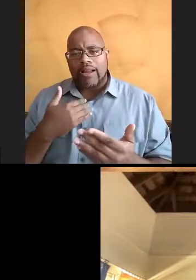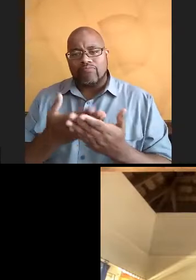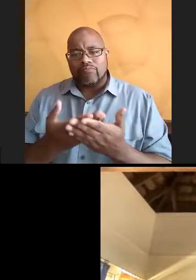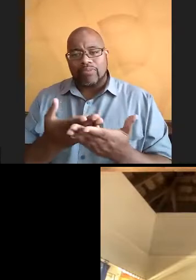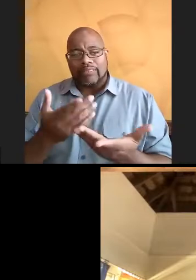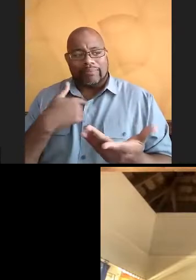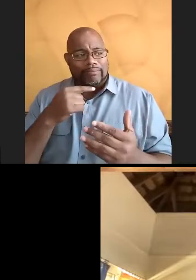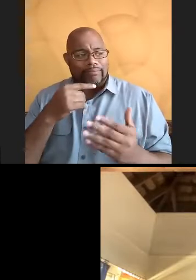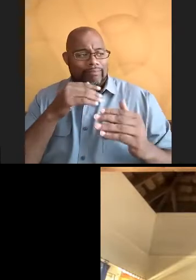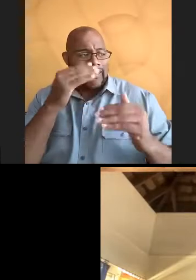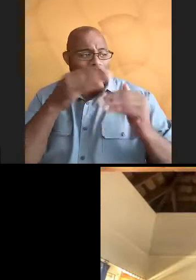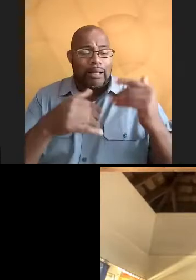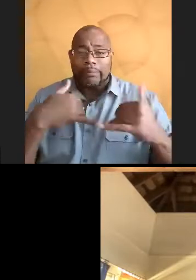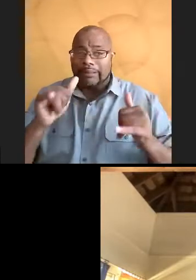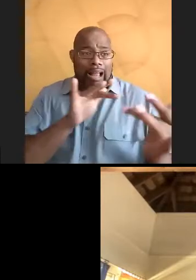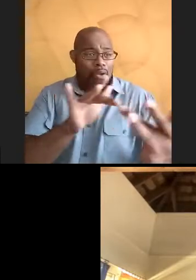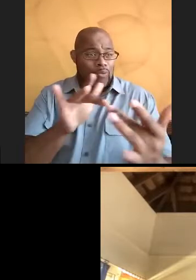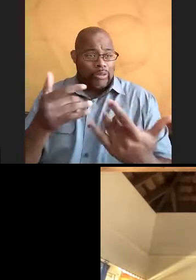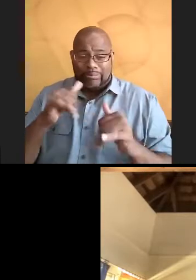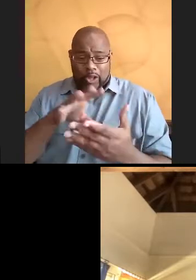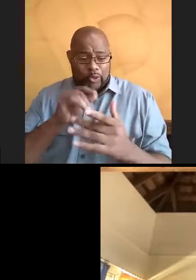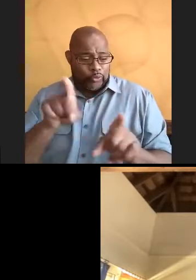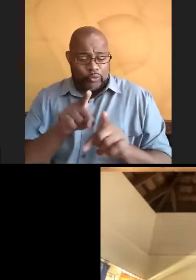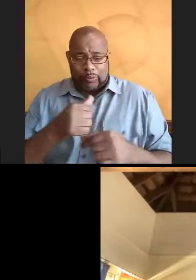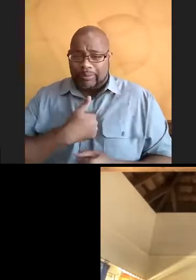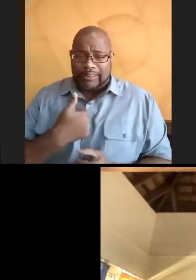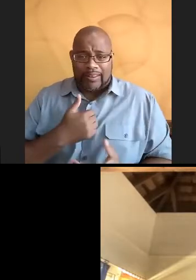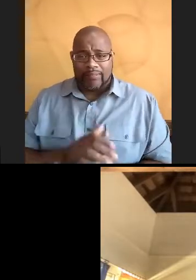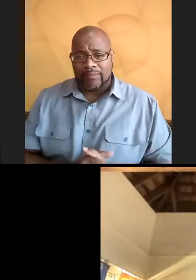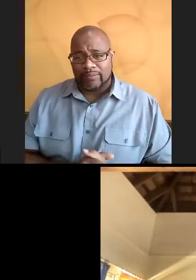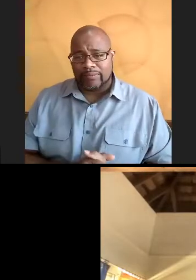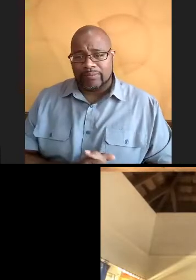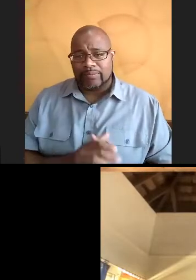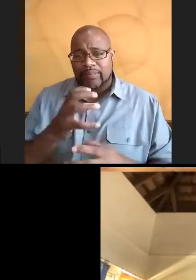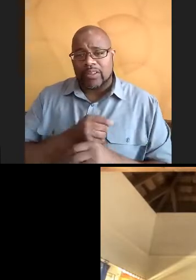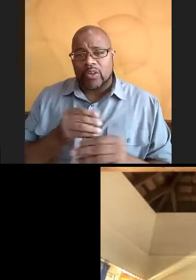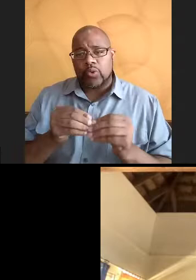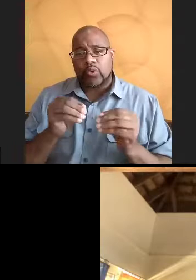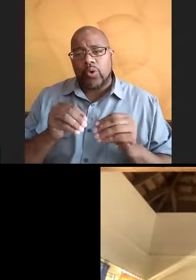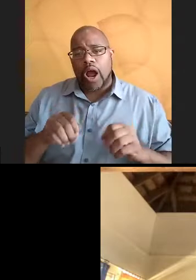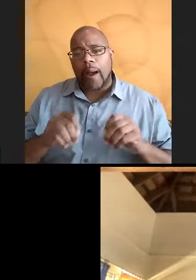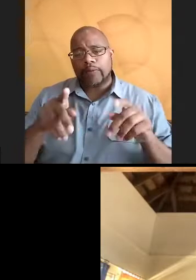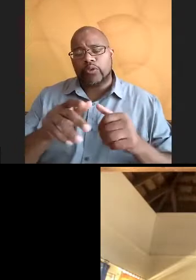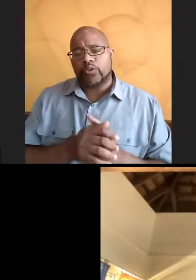still outreach. I'm still learning, too, myself, and getting new opportunities.